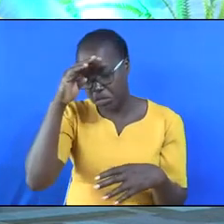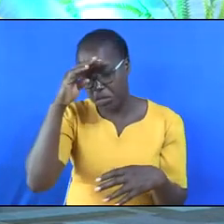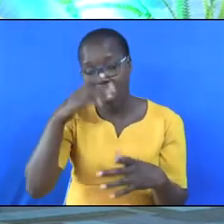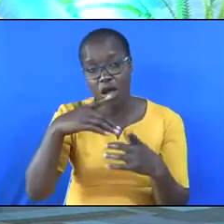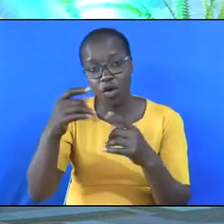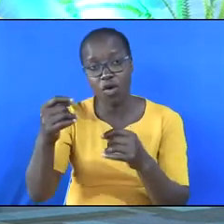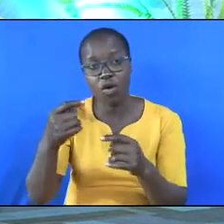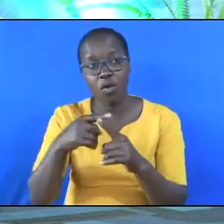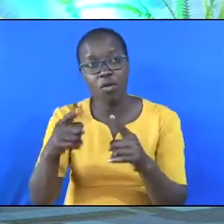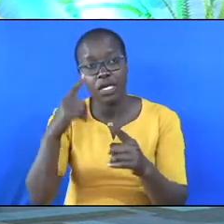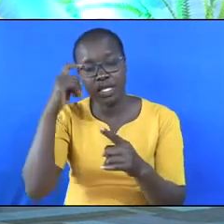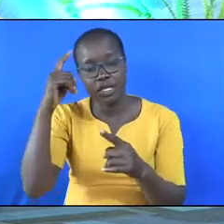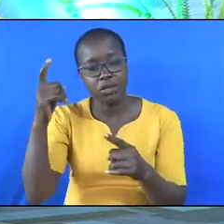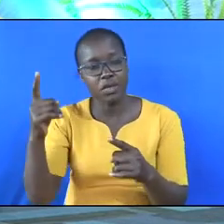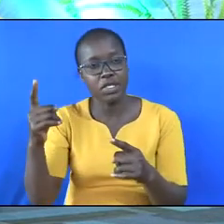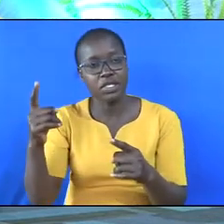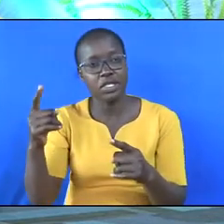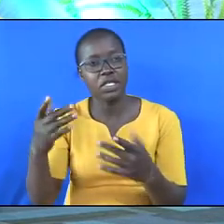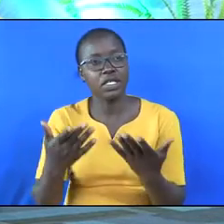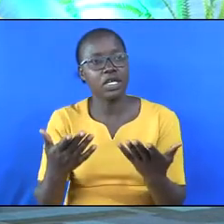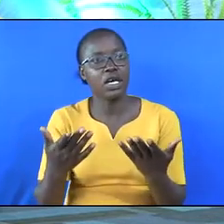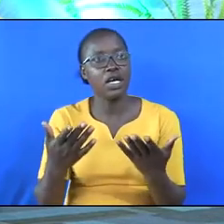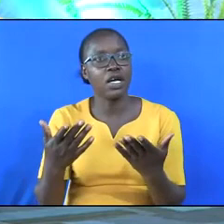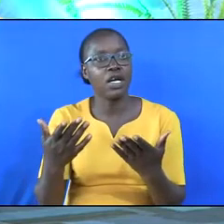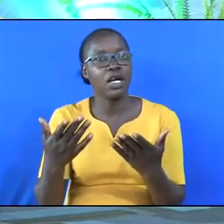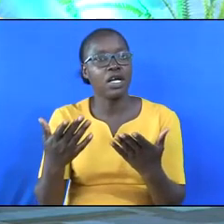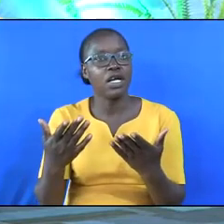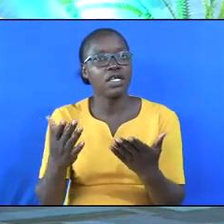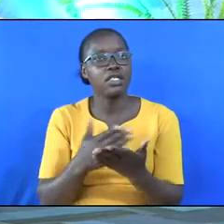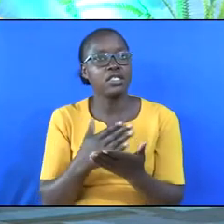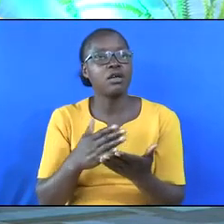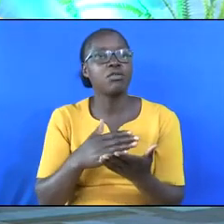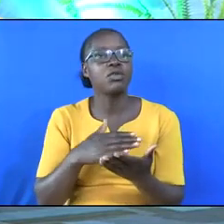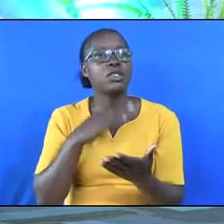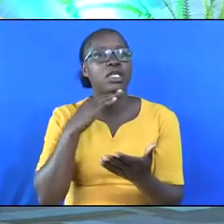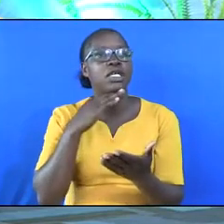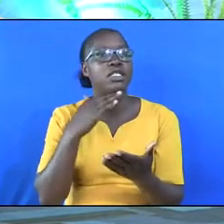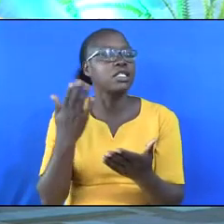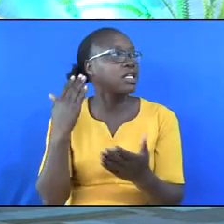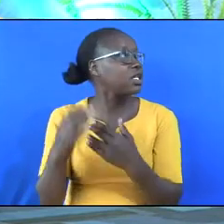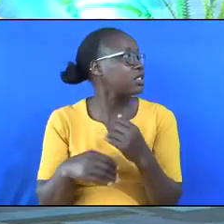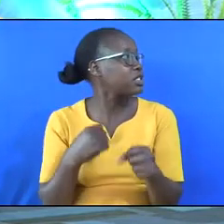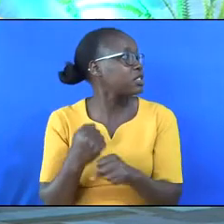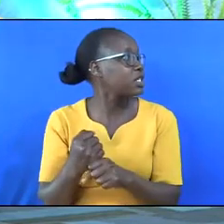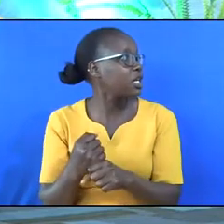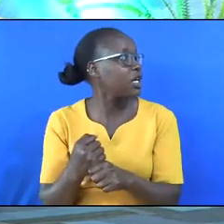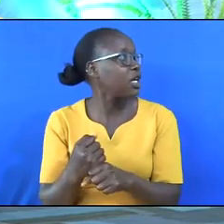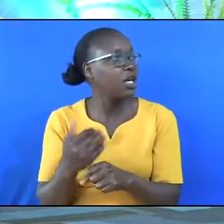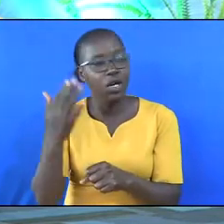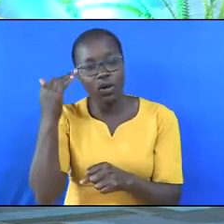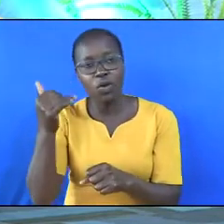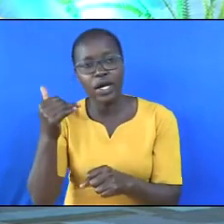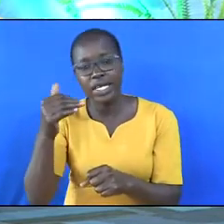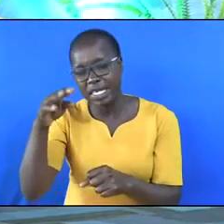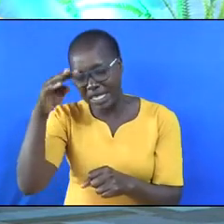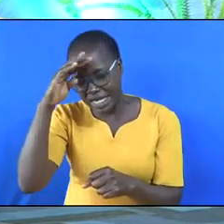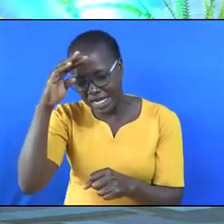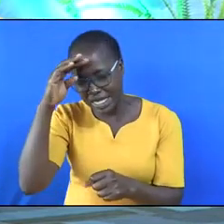But can you imagine the number of people who died last year because of drinking and